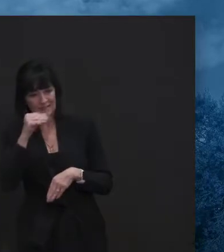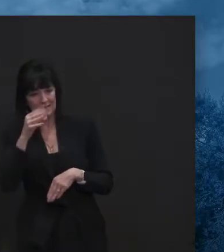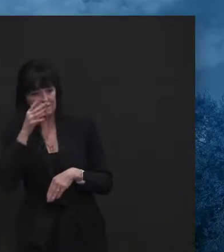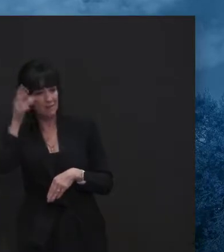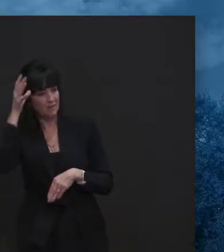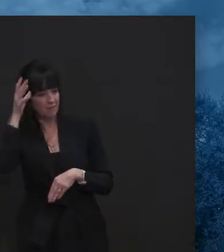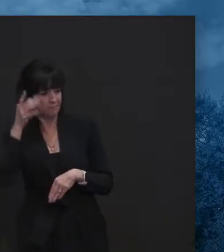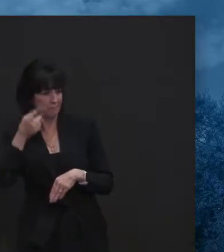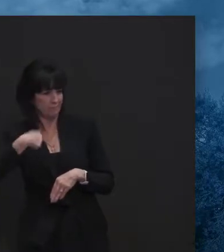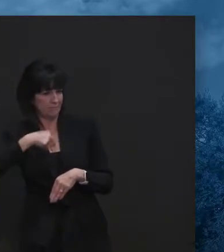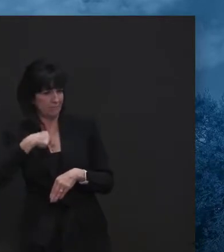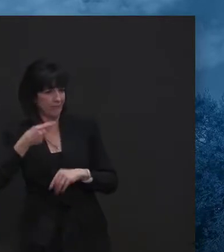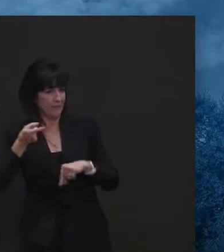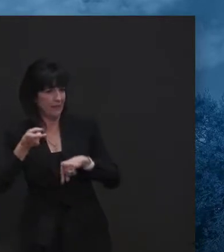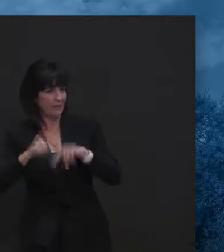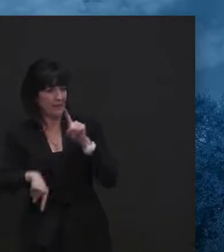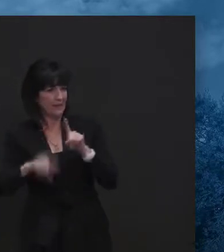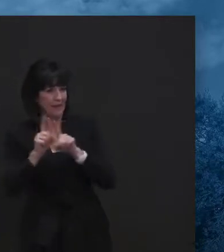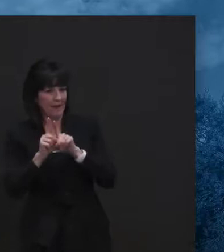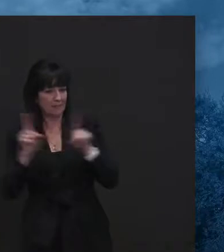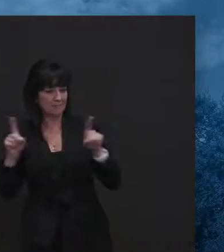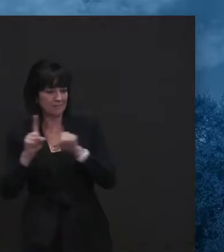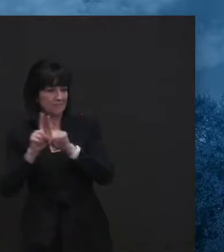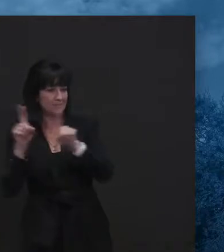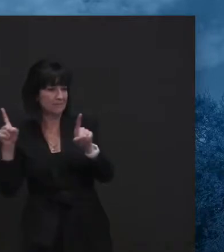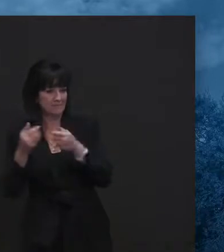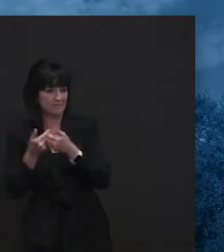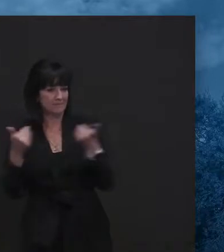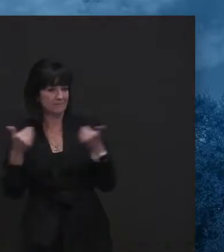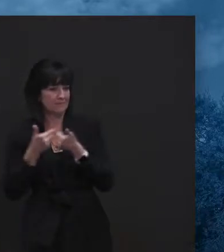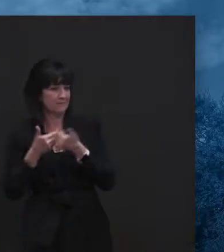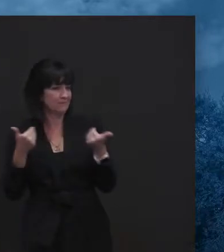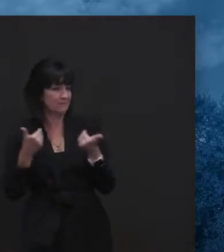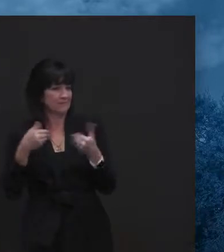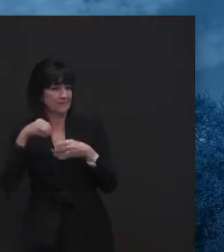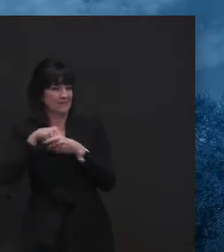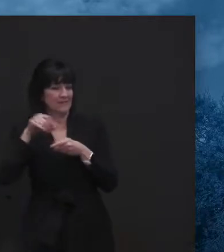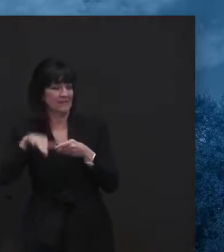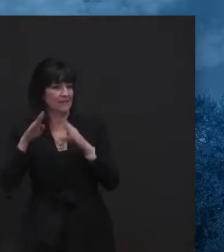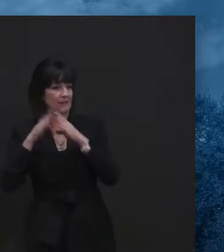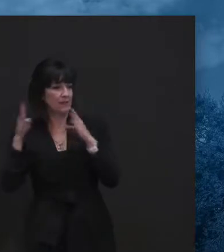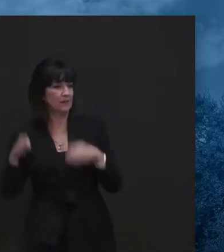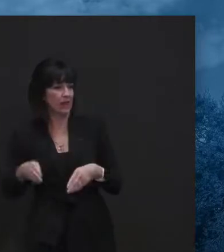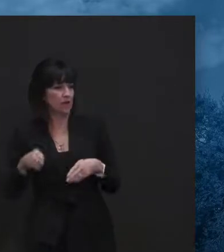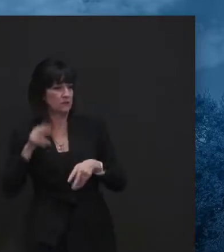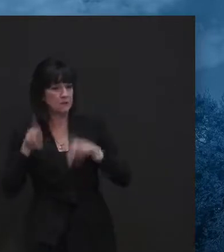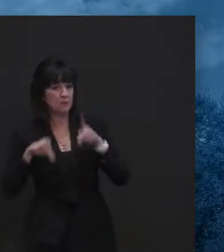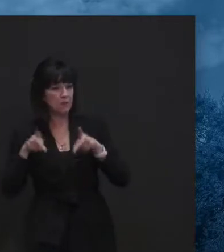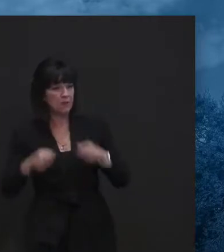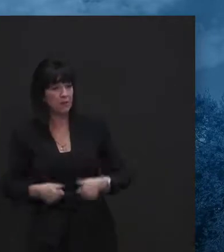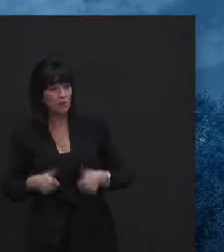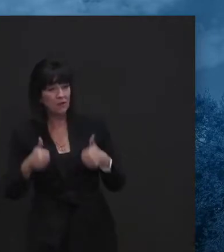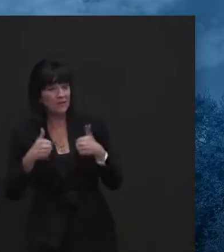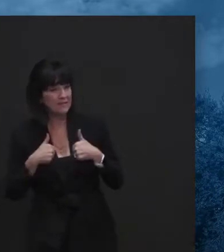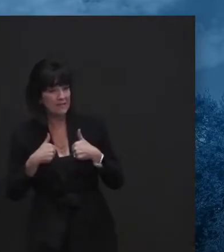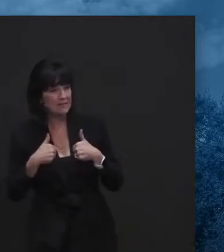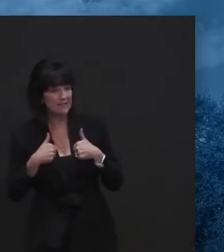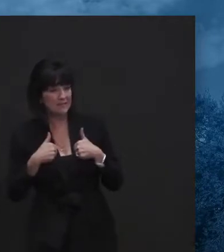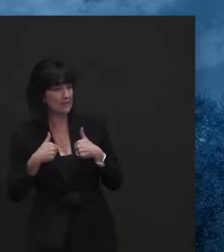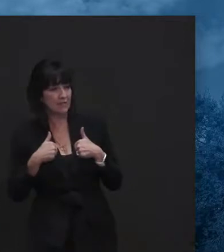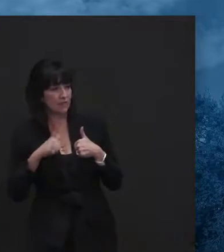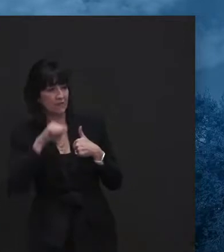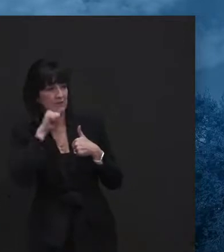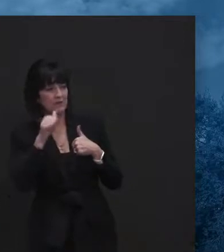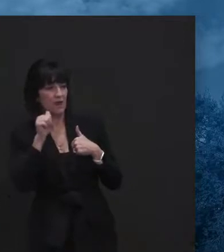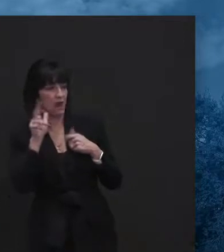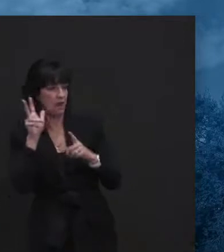couldn't have kept appropriate social distancing on our, under those kinds of restrictions where people live is not subject to that.